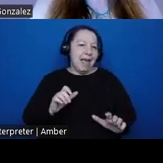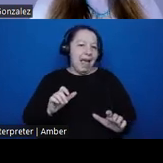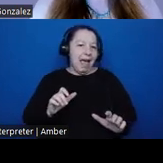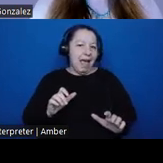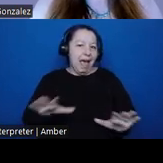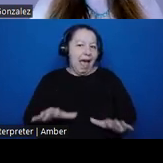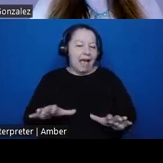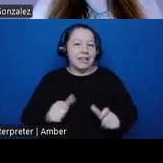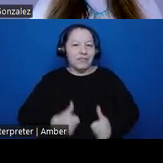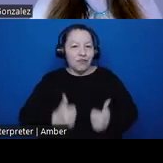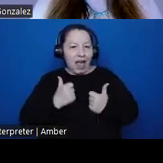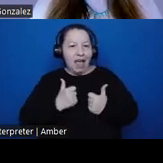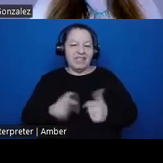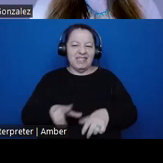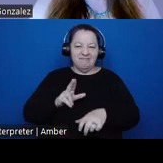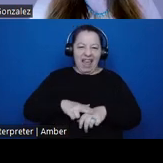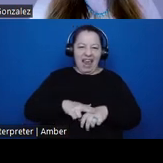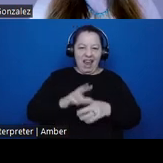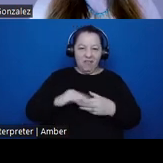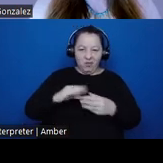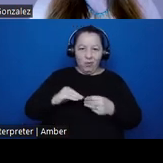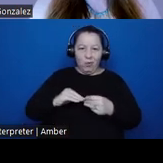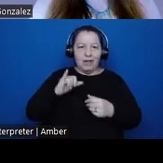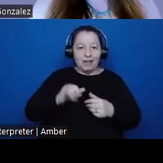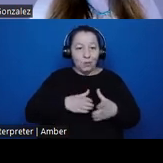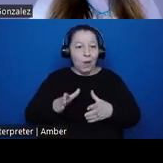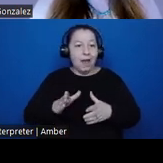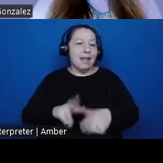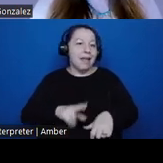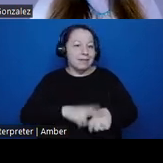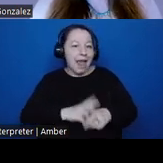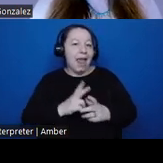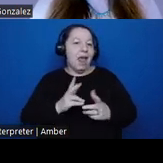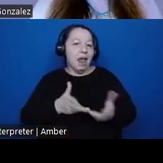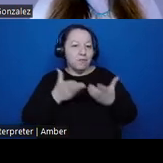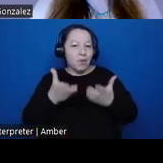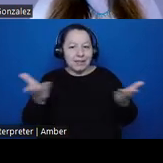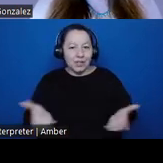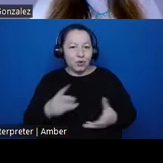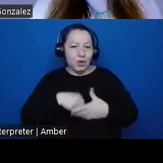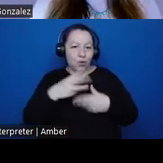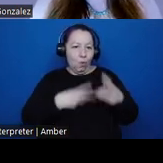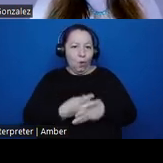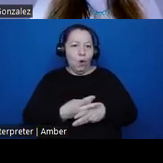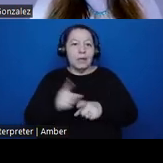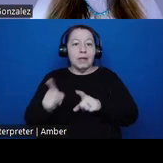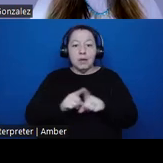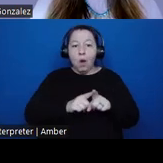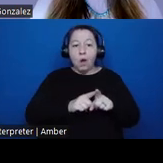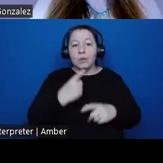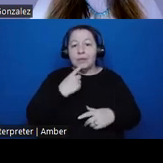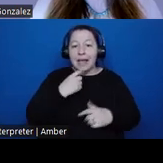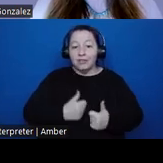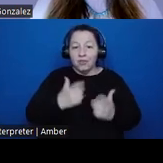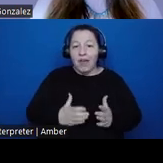as channels through which native presence is brought into the world. Visner also casts survivance as quote a